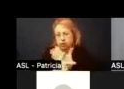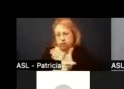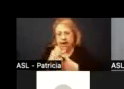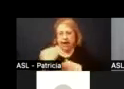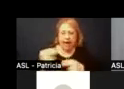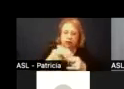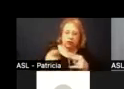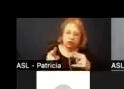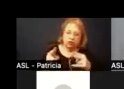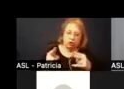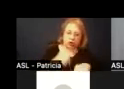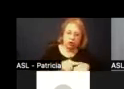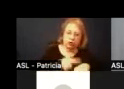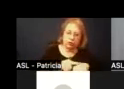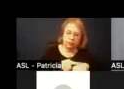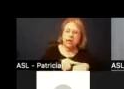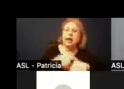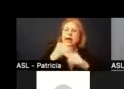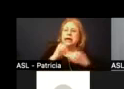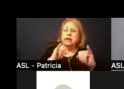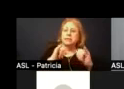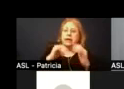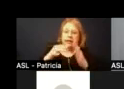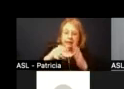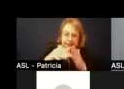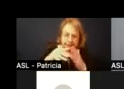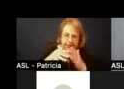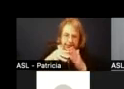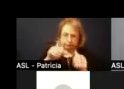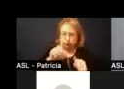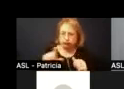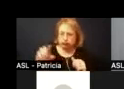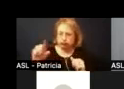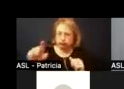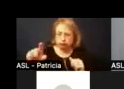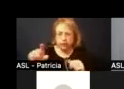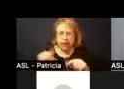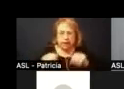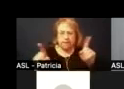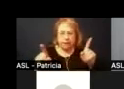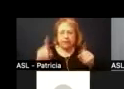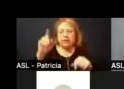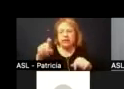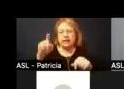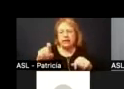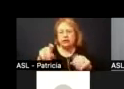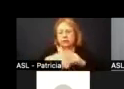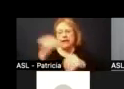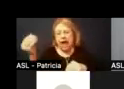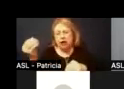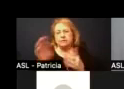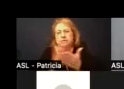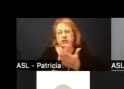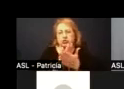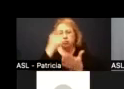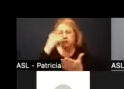independent studies we were doing in cases of students who are in person but needed to be out of school for an extended length of time uh